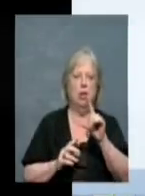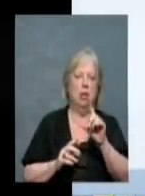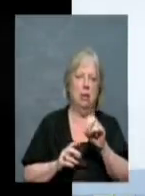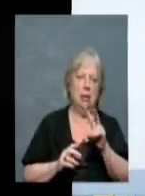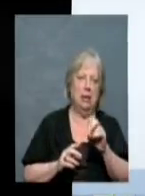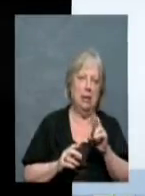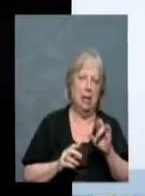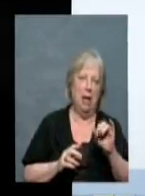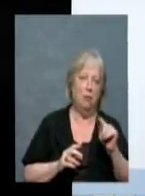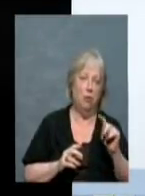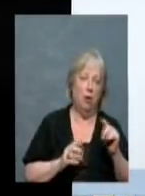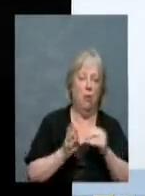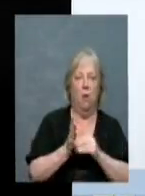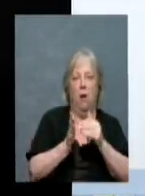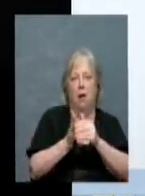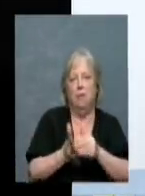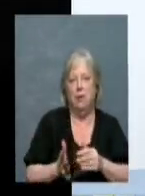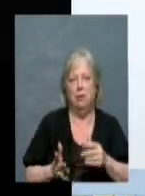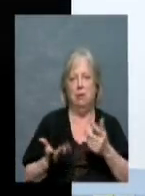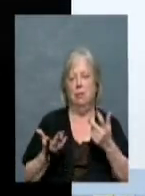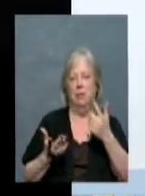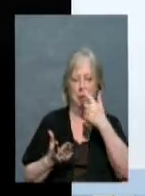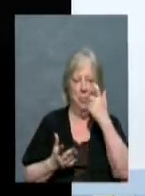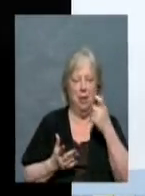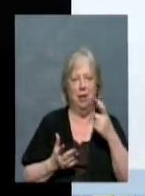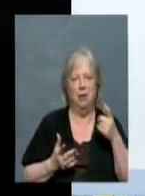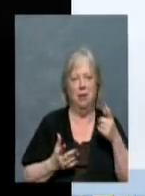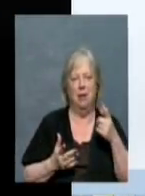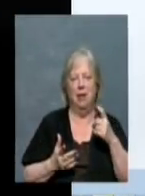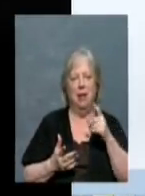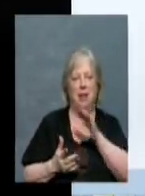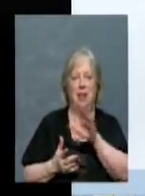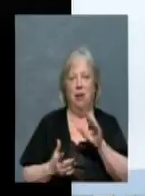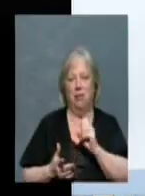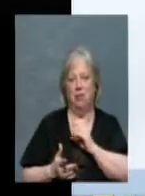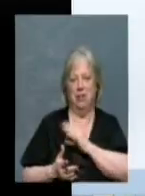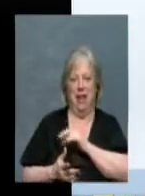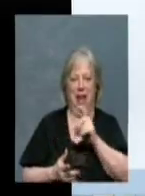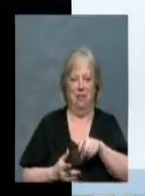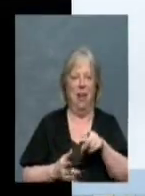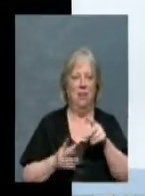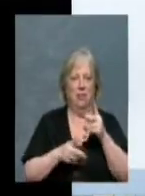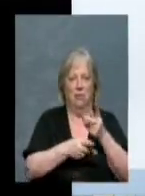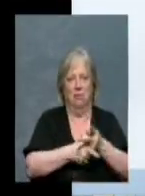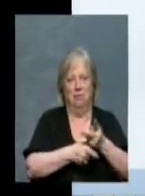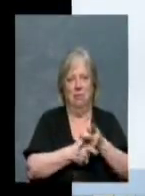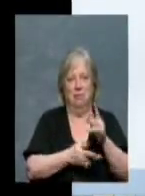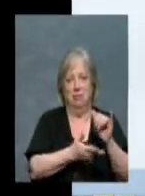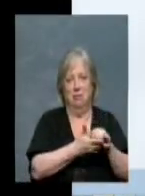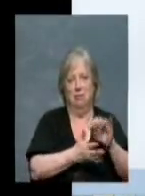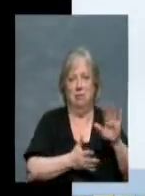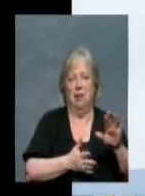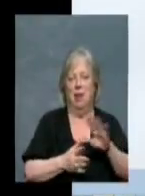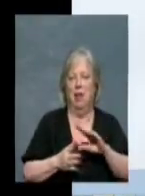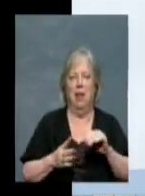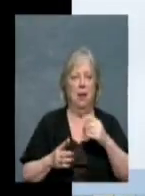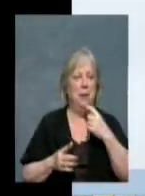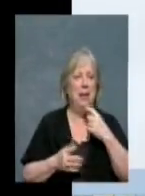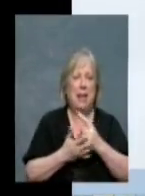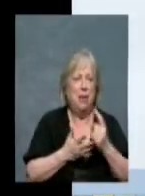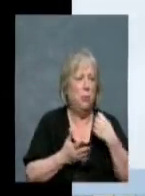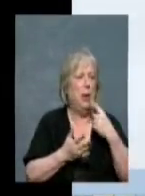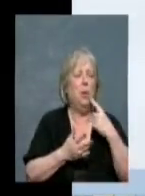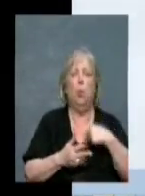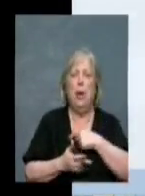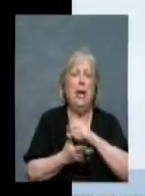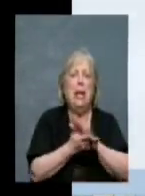I just wanted to, because it's their staff that has to deal with it. And, I mean, totally cleaned it up last week.